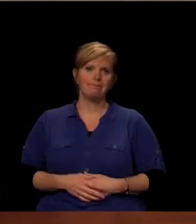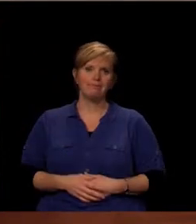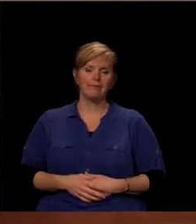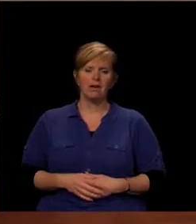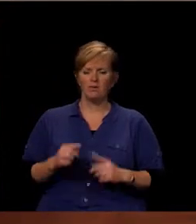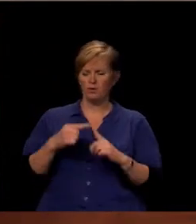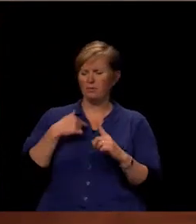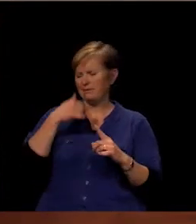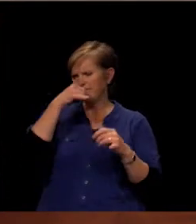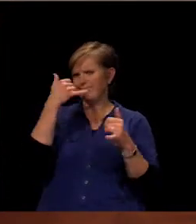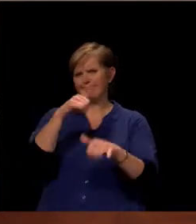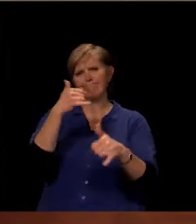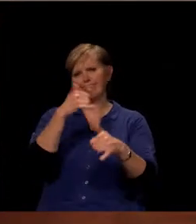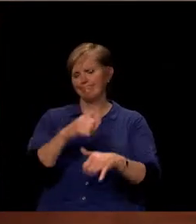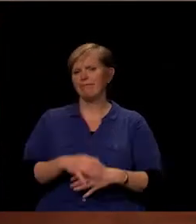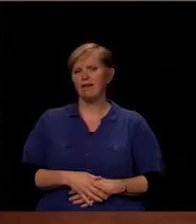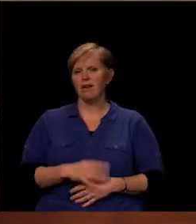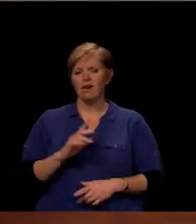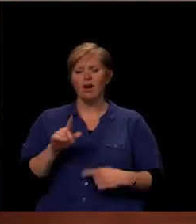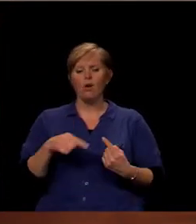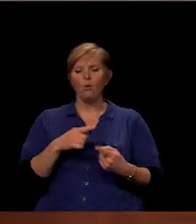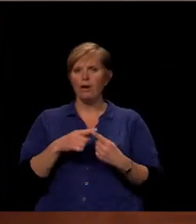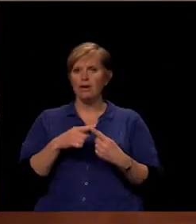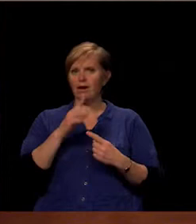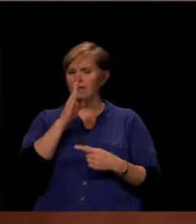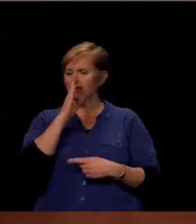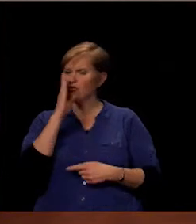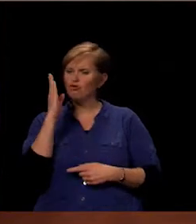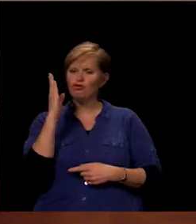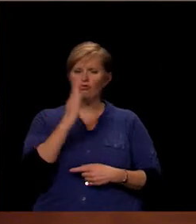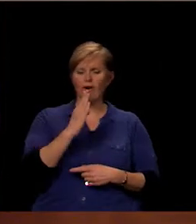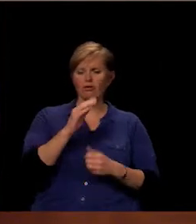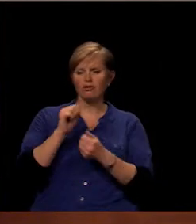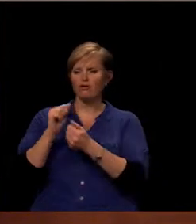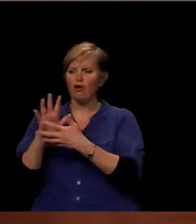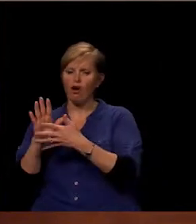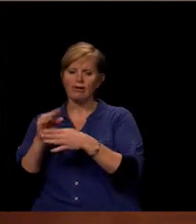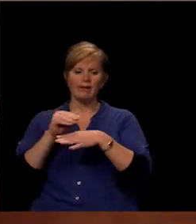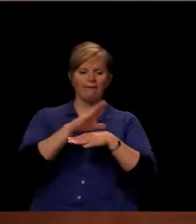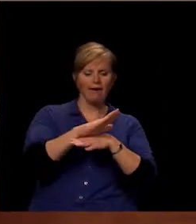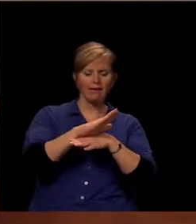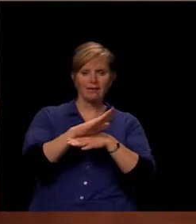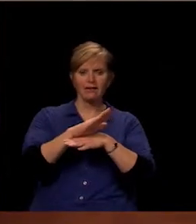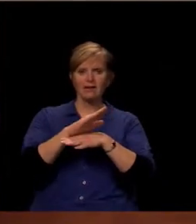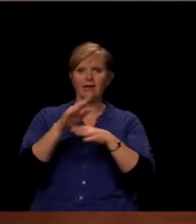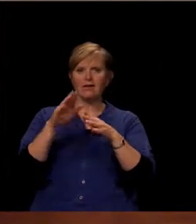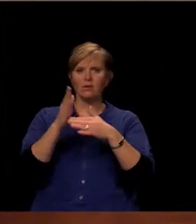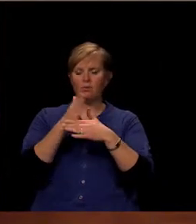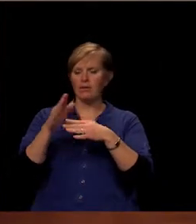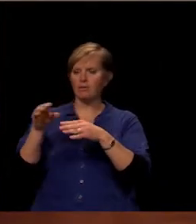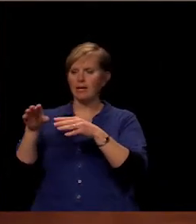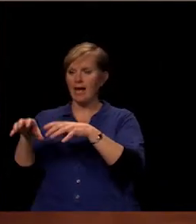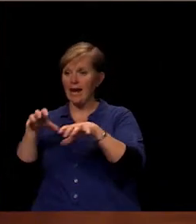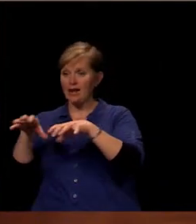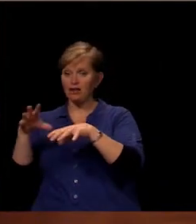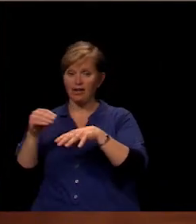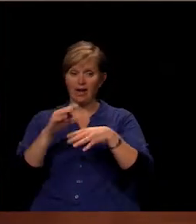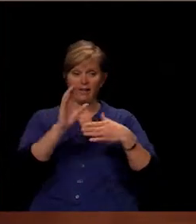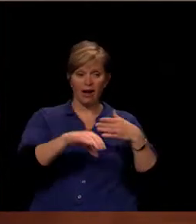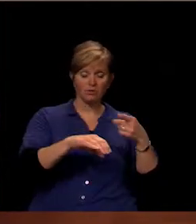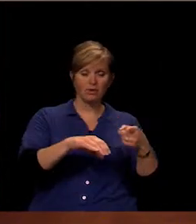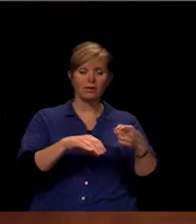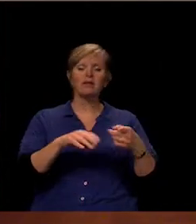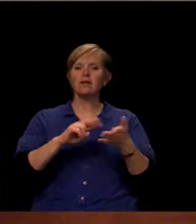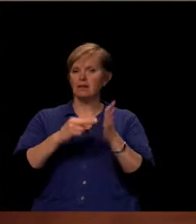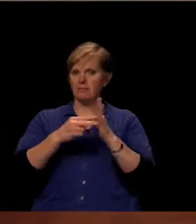me, that's nonsense. Because when there's a direct cause-effect link between an action and a consequence of that action, the consequences are either intended